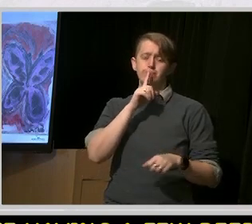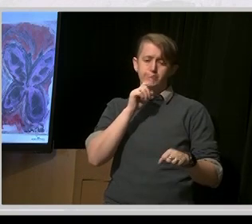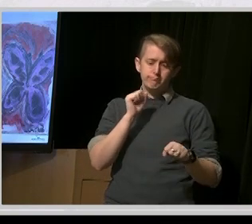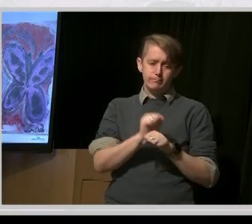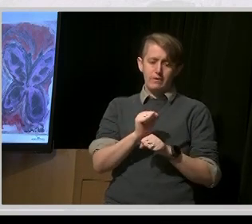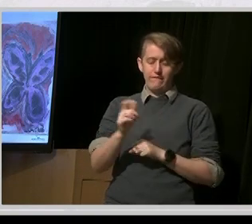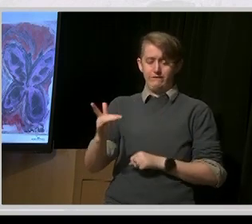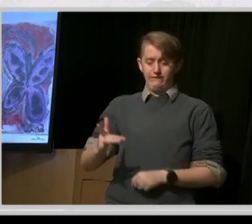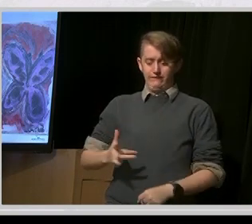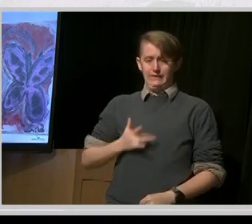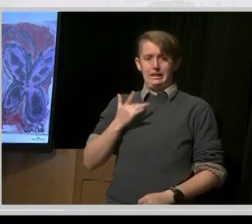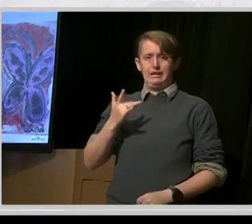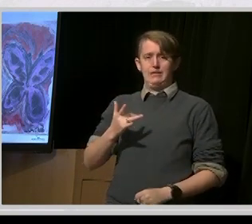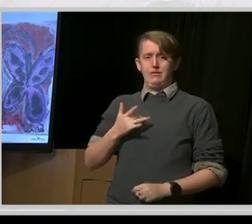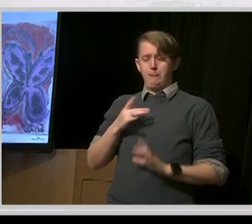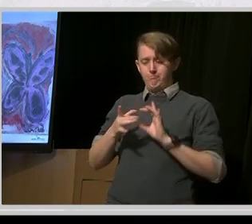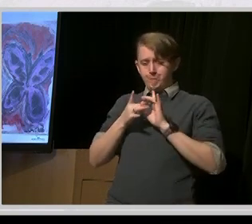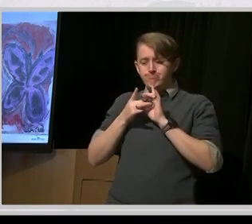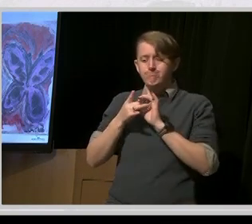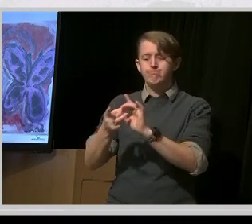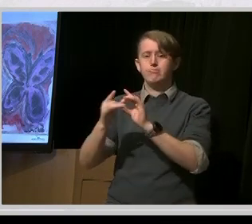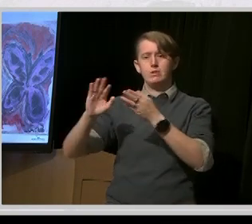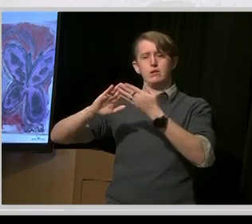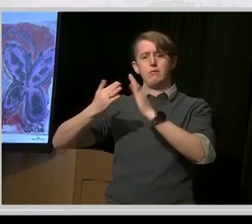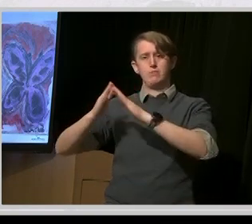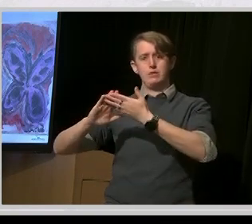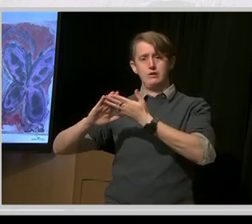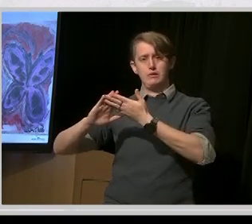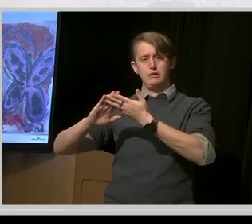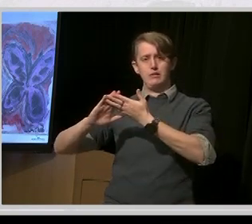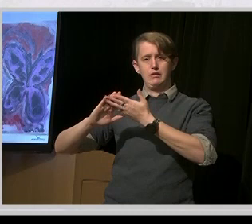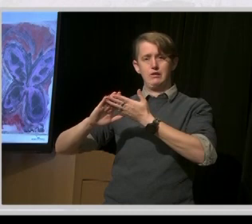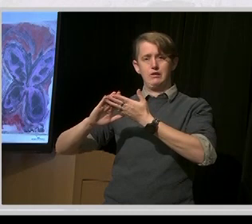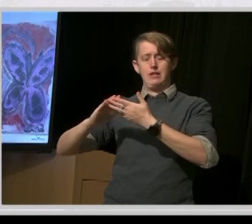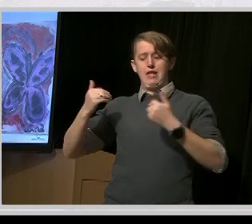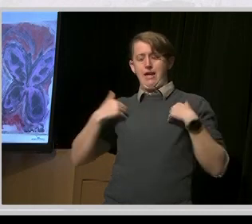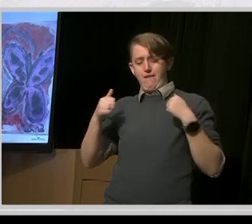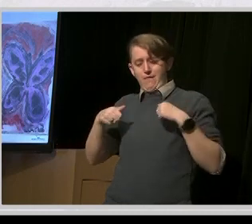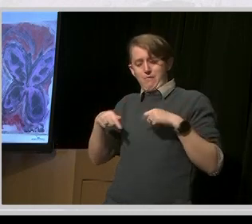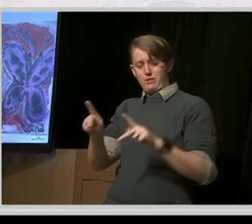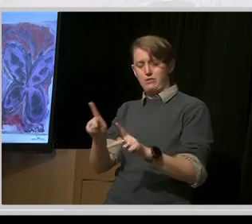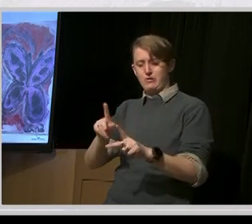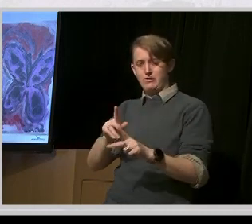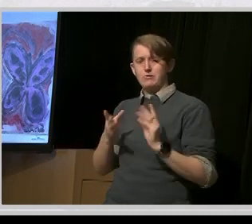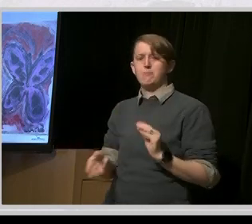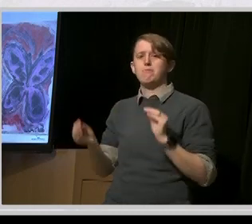that traditionally have not been available to us.